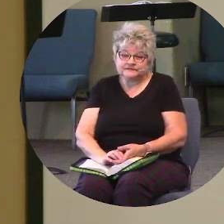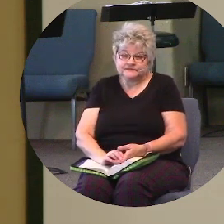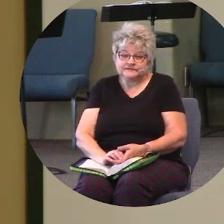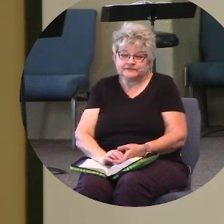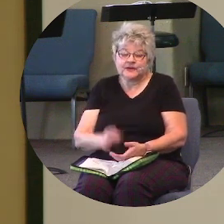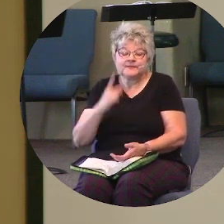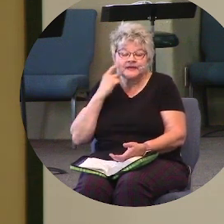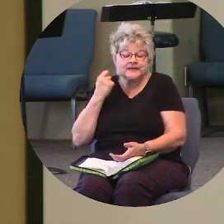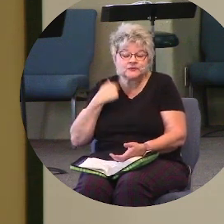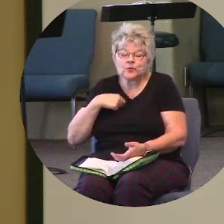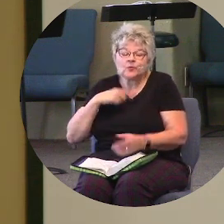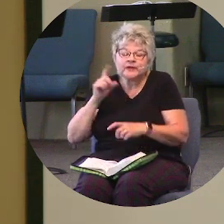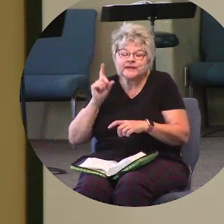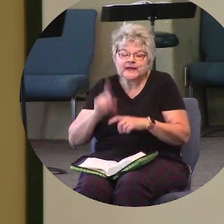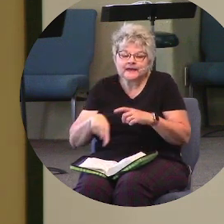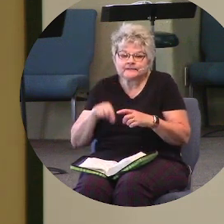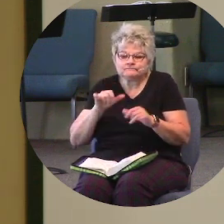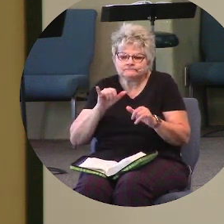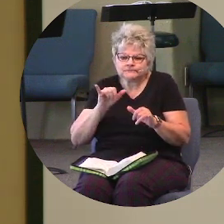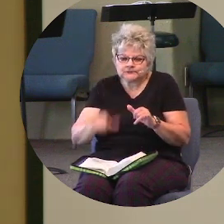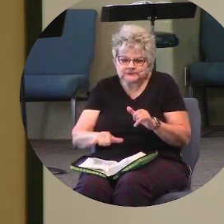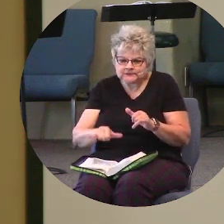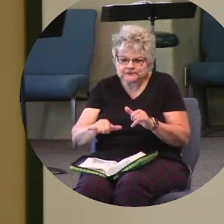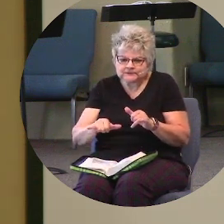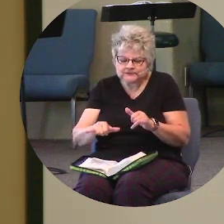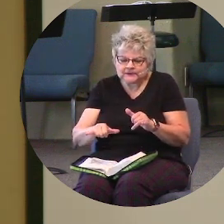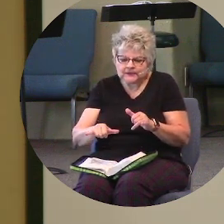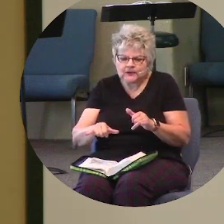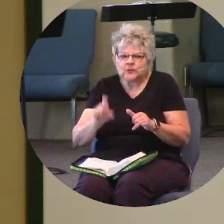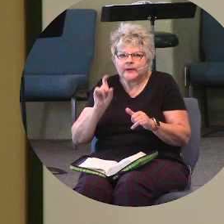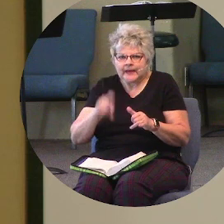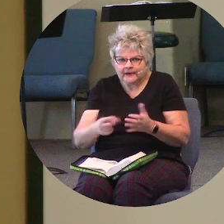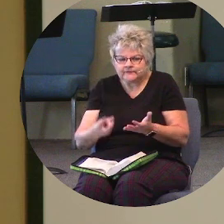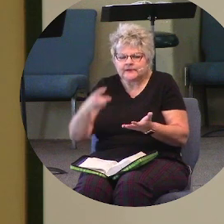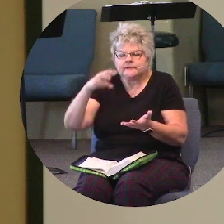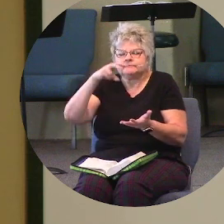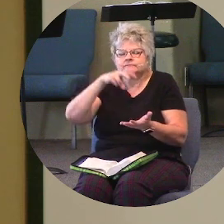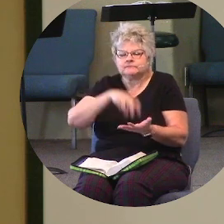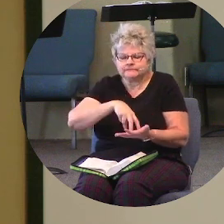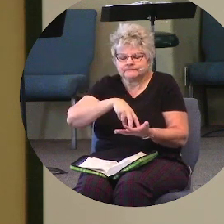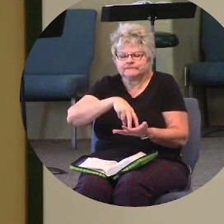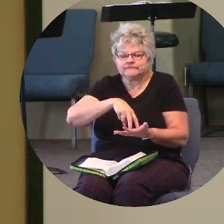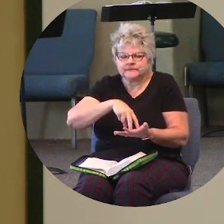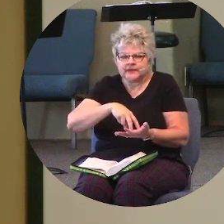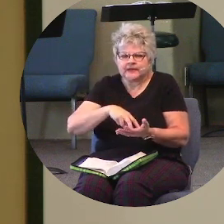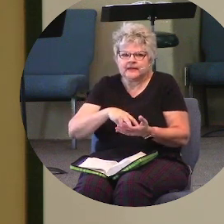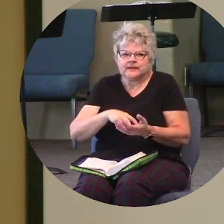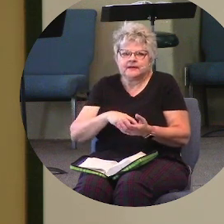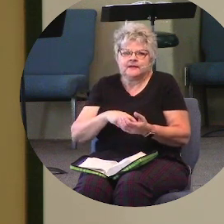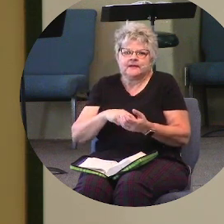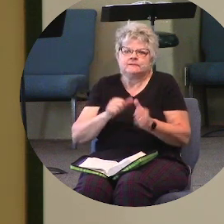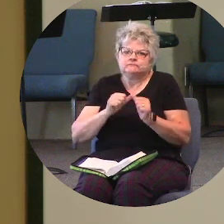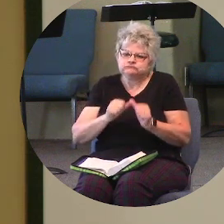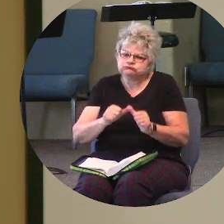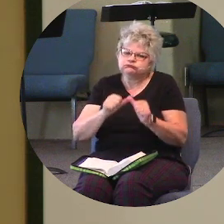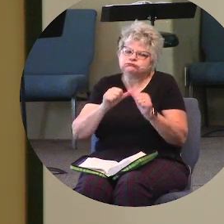Because we can't stay down, we have to get up and fight the good fight.